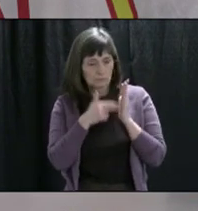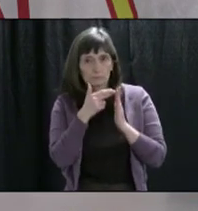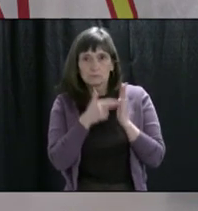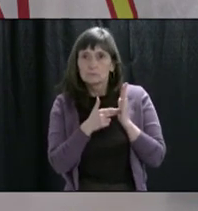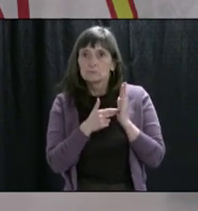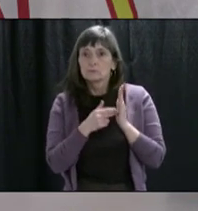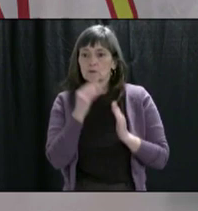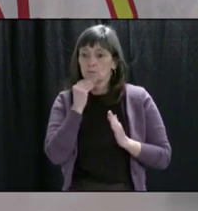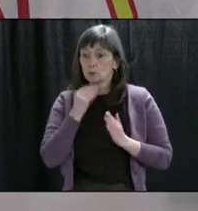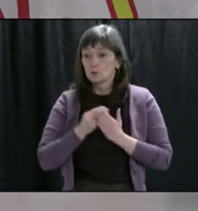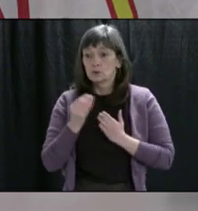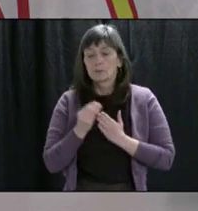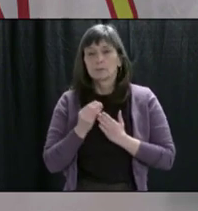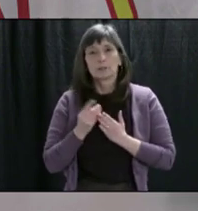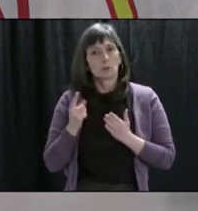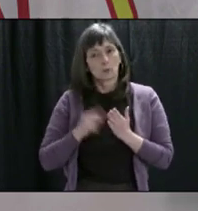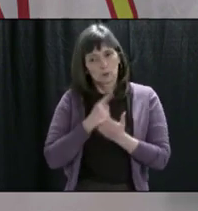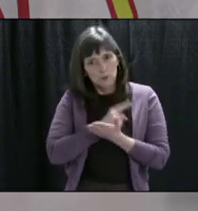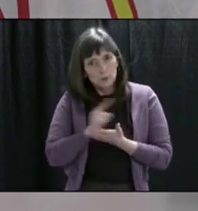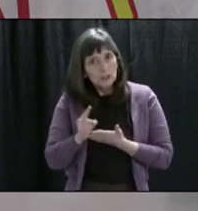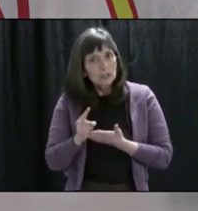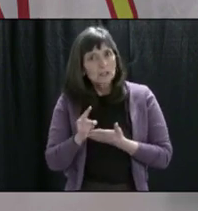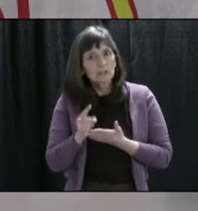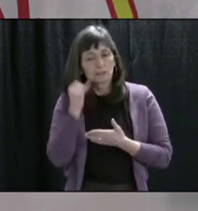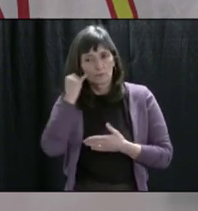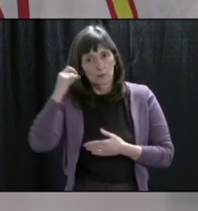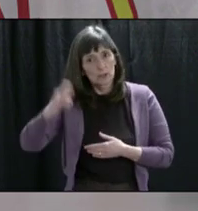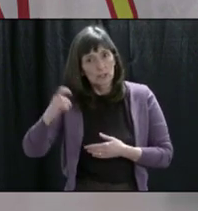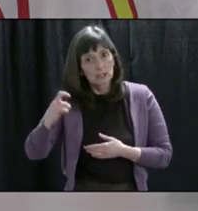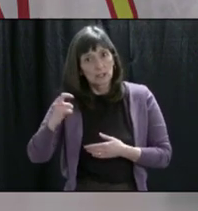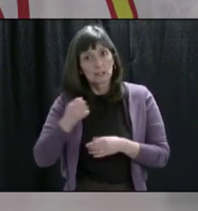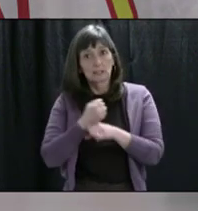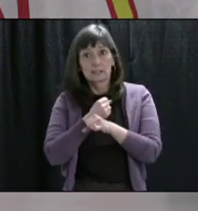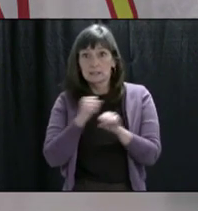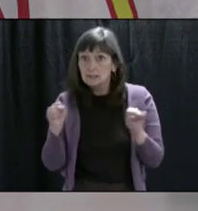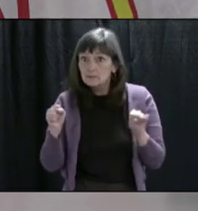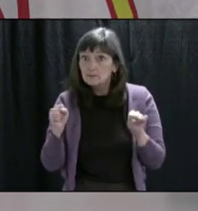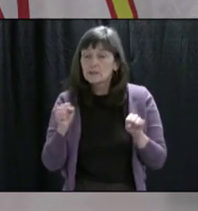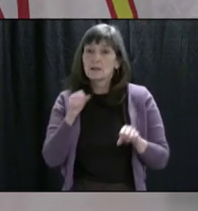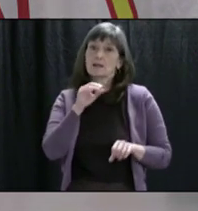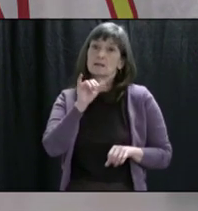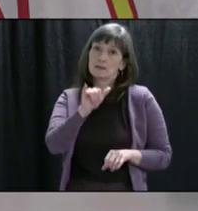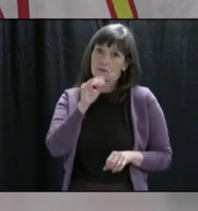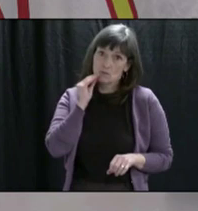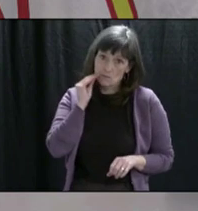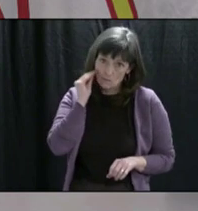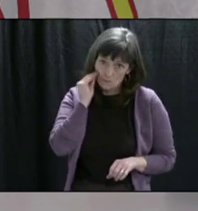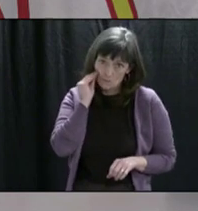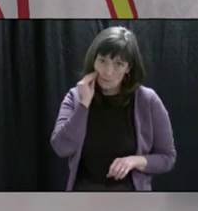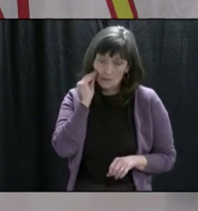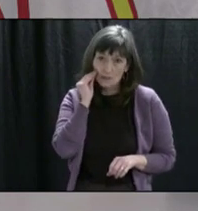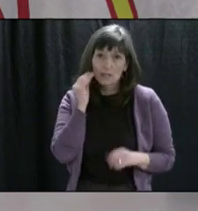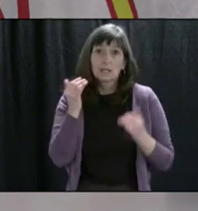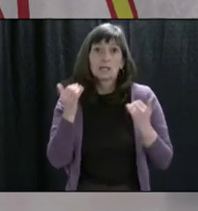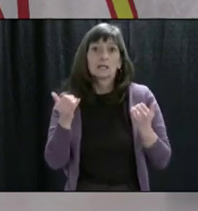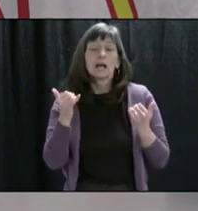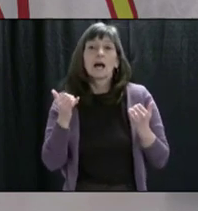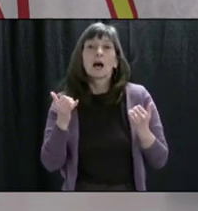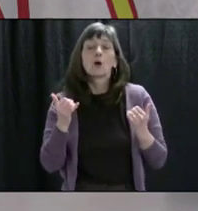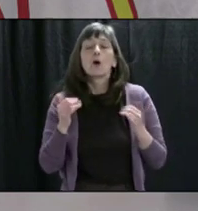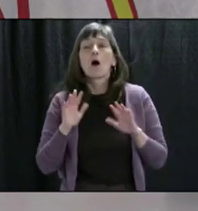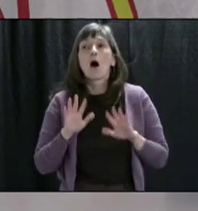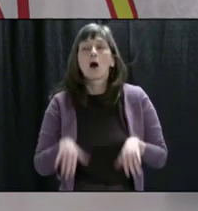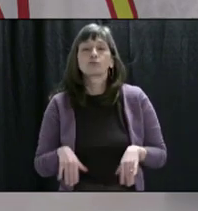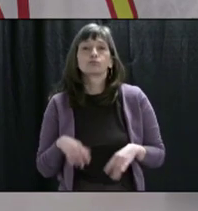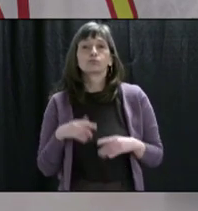only, one per week. Stay safe and stay home. It is not a time for complacency